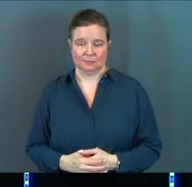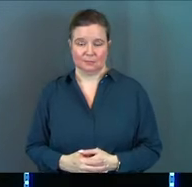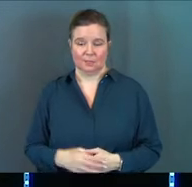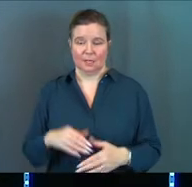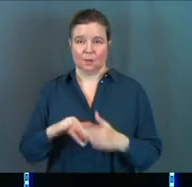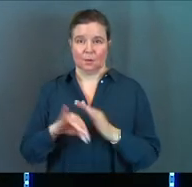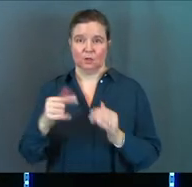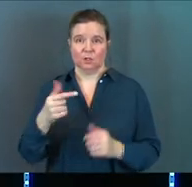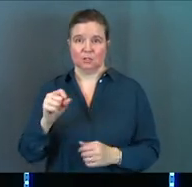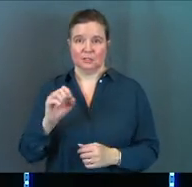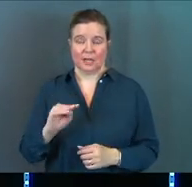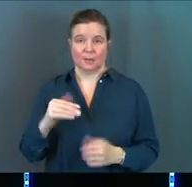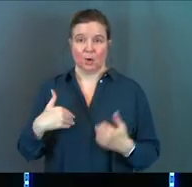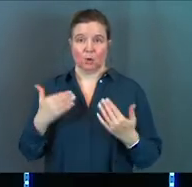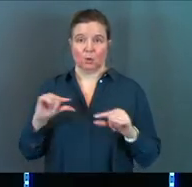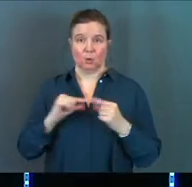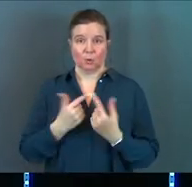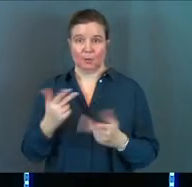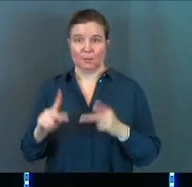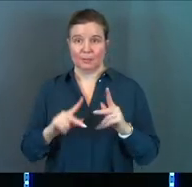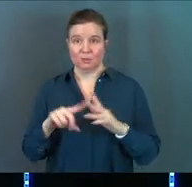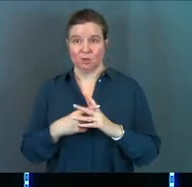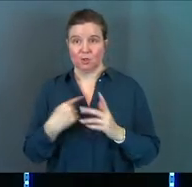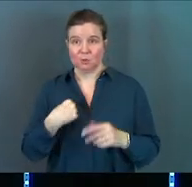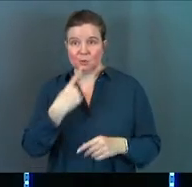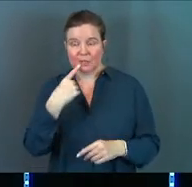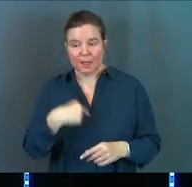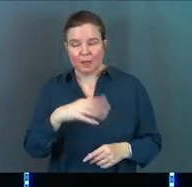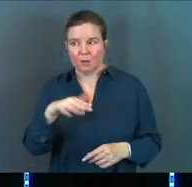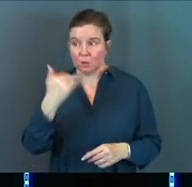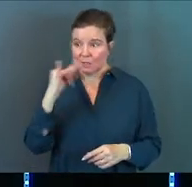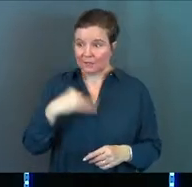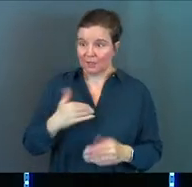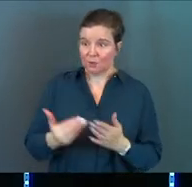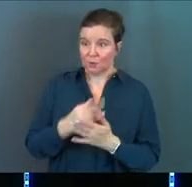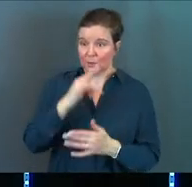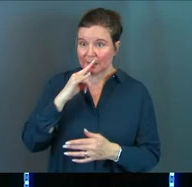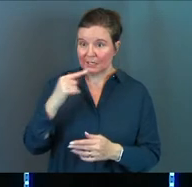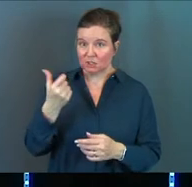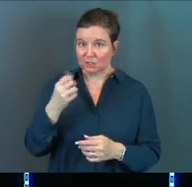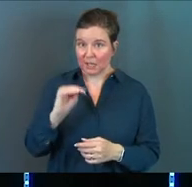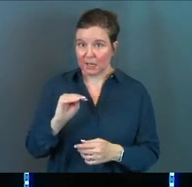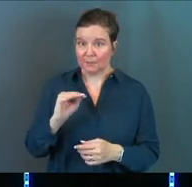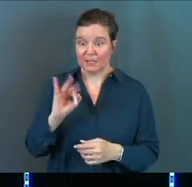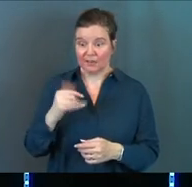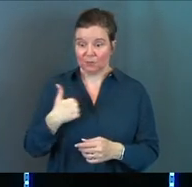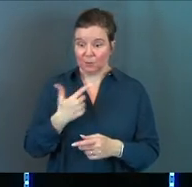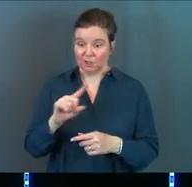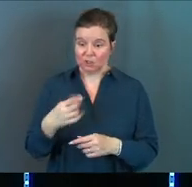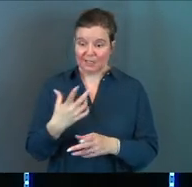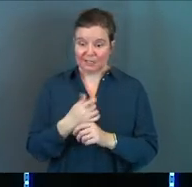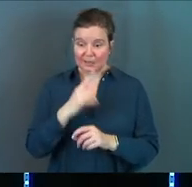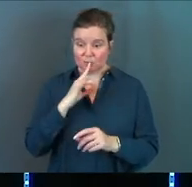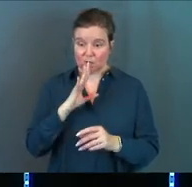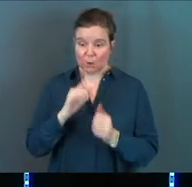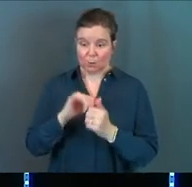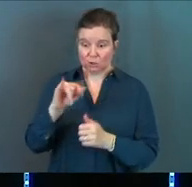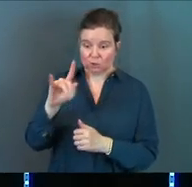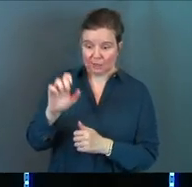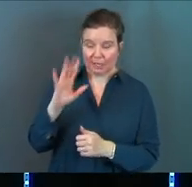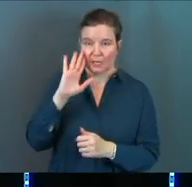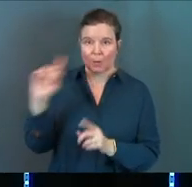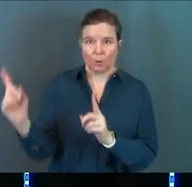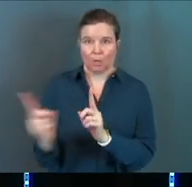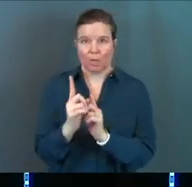He went into GSM, our youth group here, and people started to say to me, you know what, if there's a new kid in GSM, if we could just get them talking to Jake,